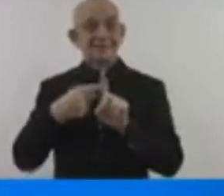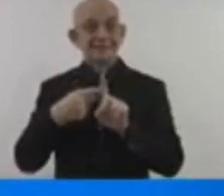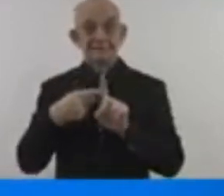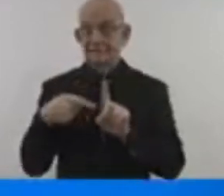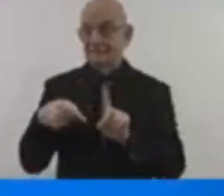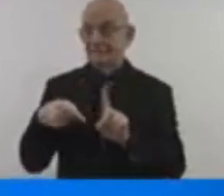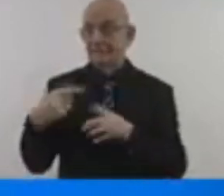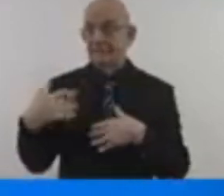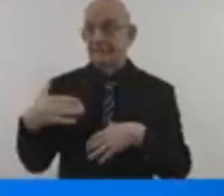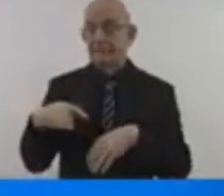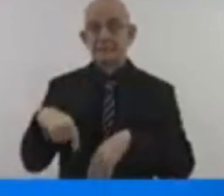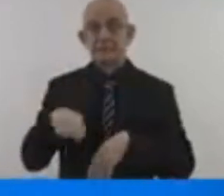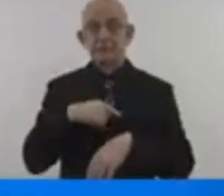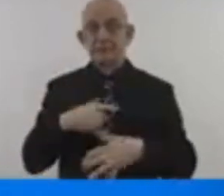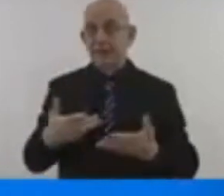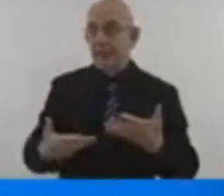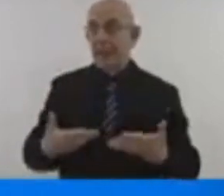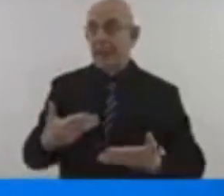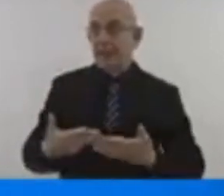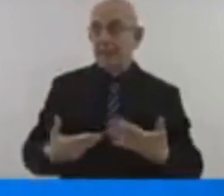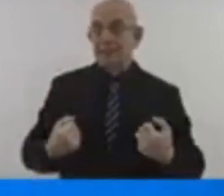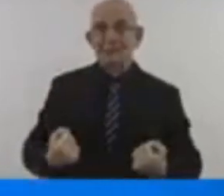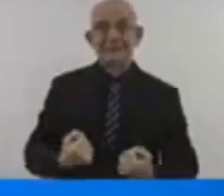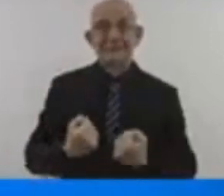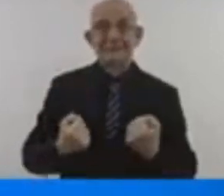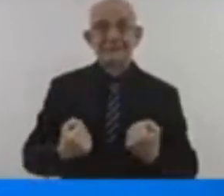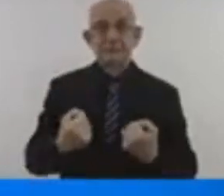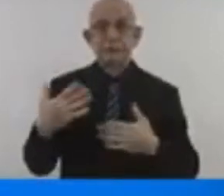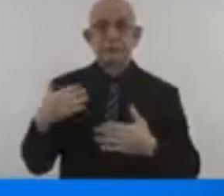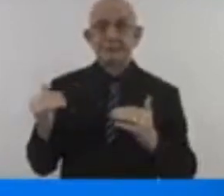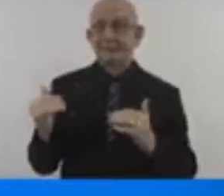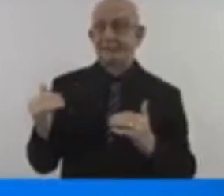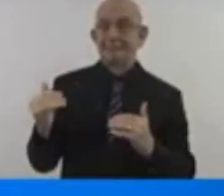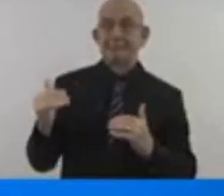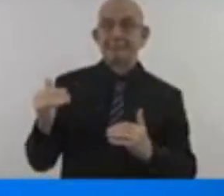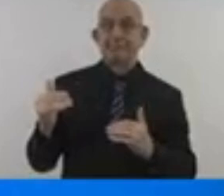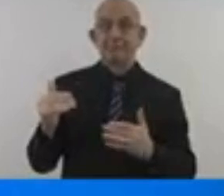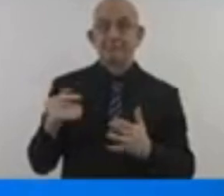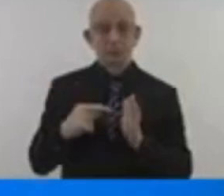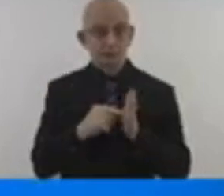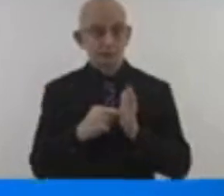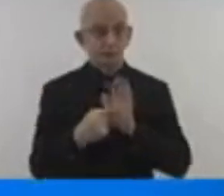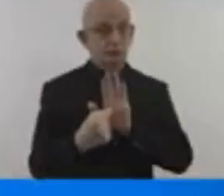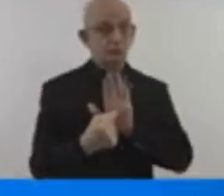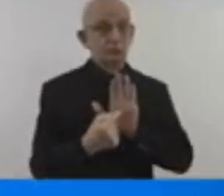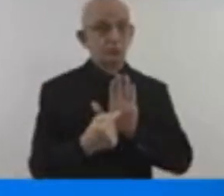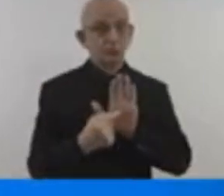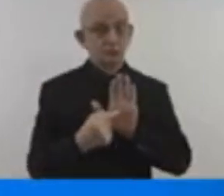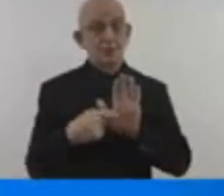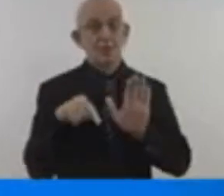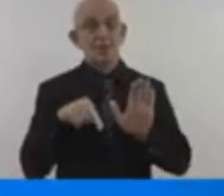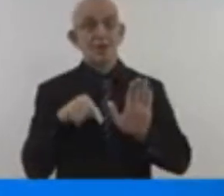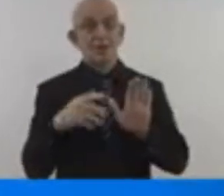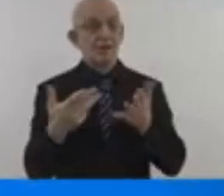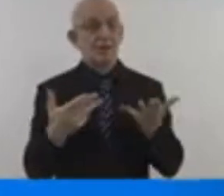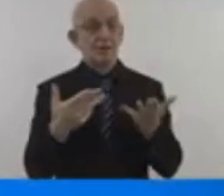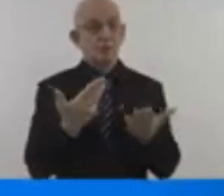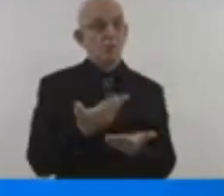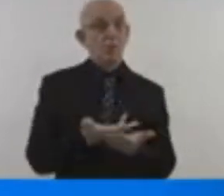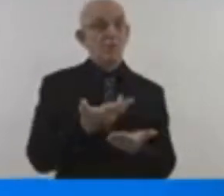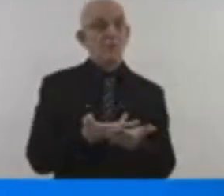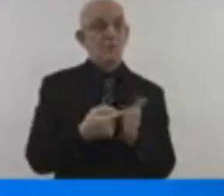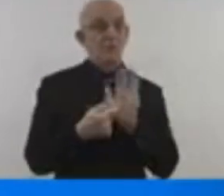day on record, and the hottest months on record, this is almost certain to be